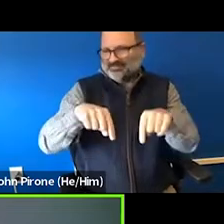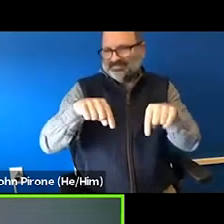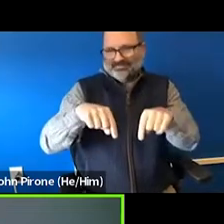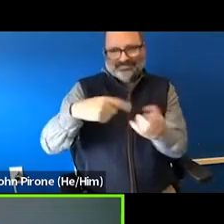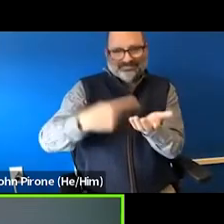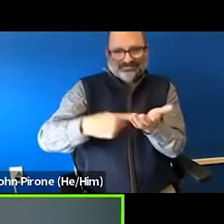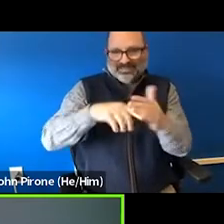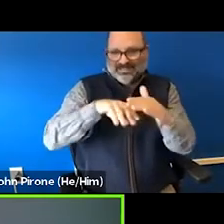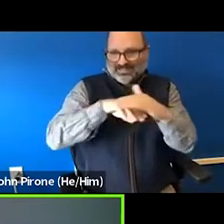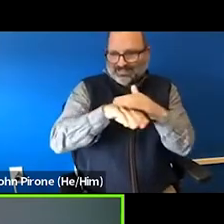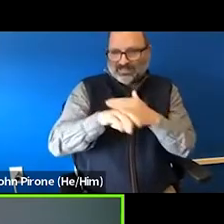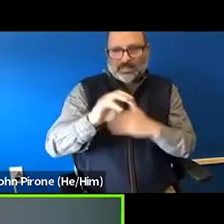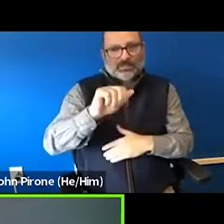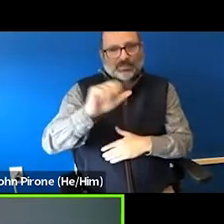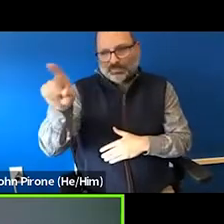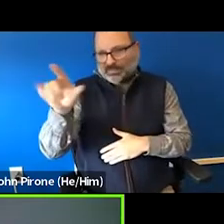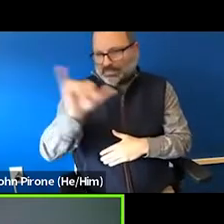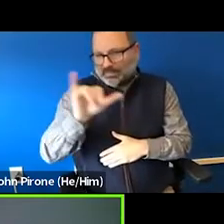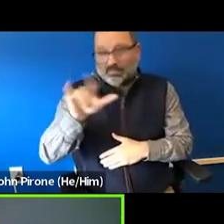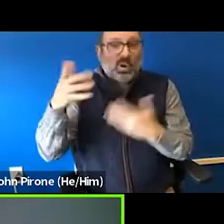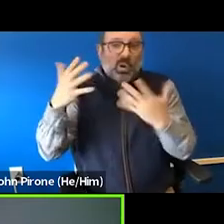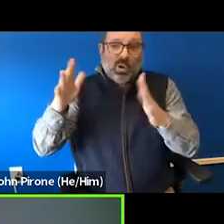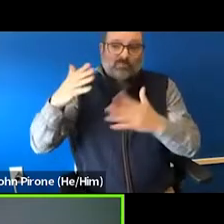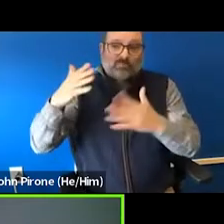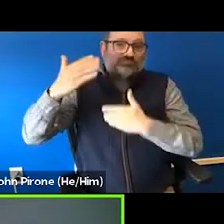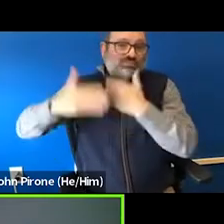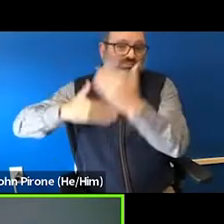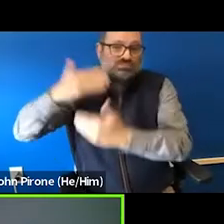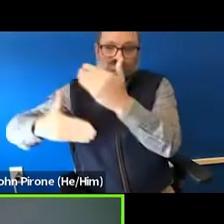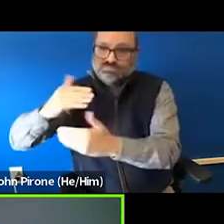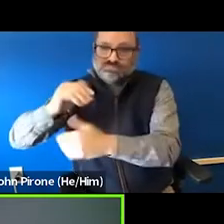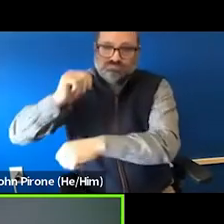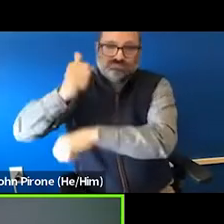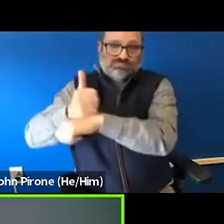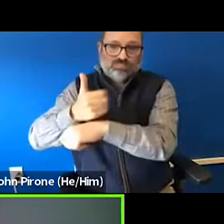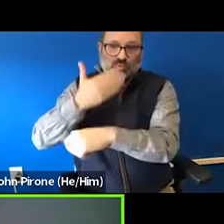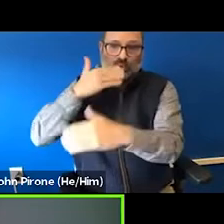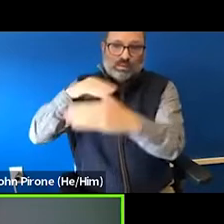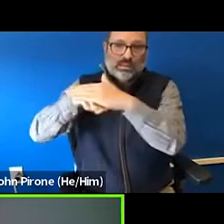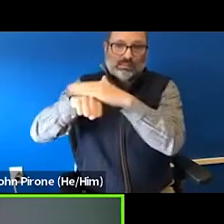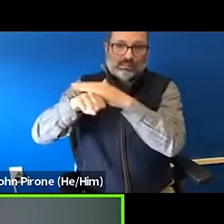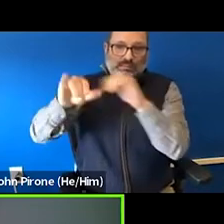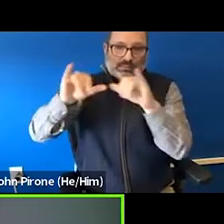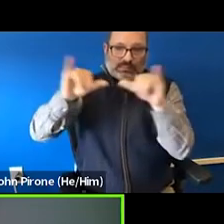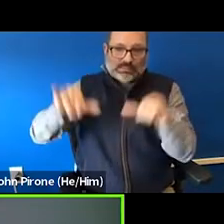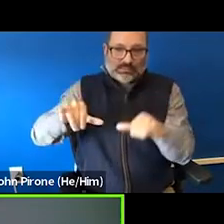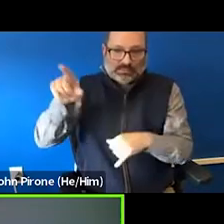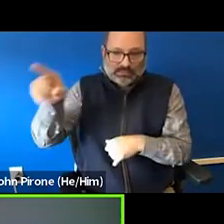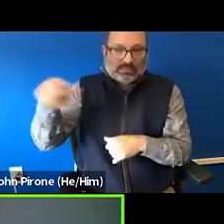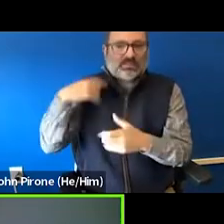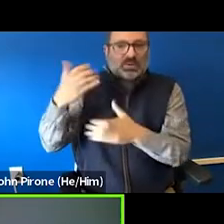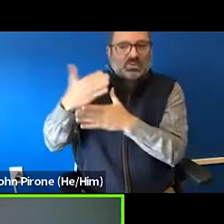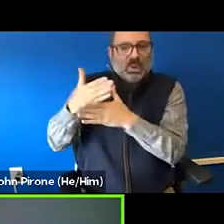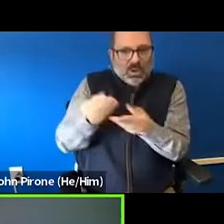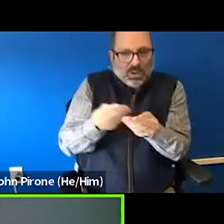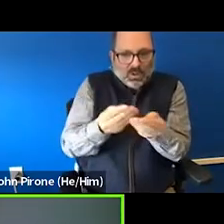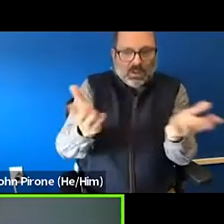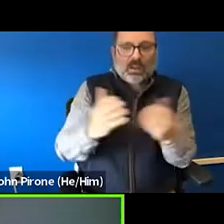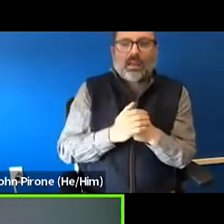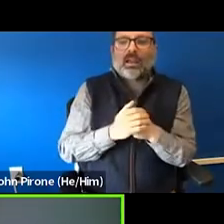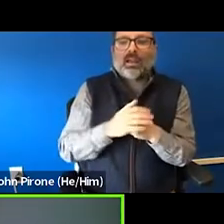in Massachusetts had this discussion, it was very similar. And the process was set up